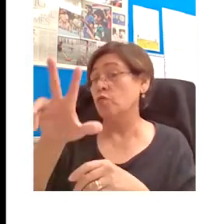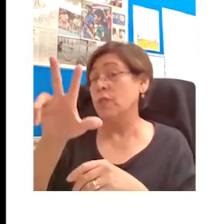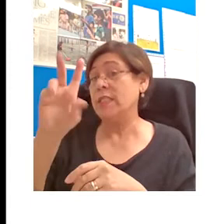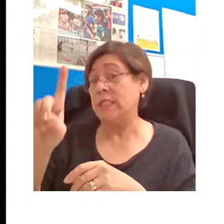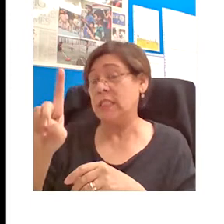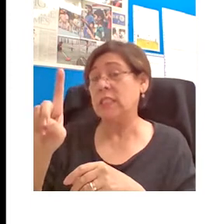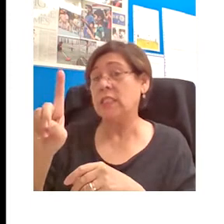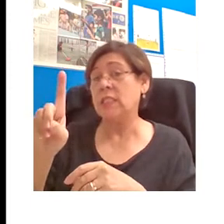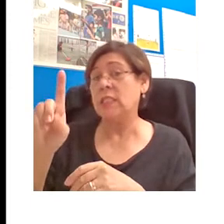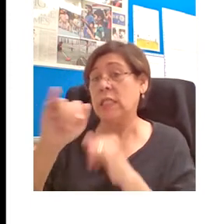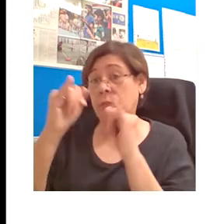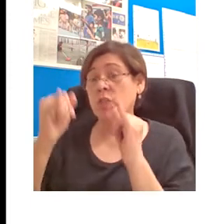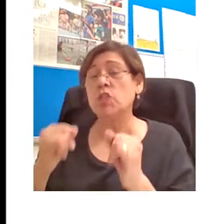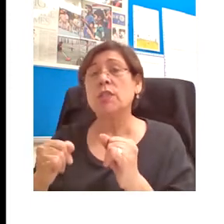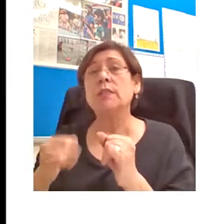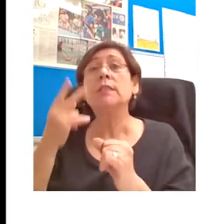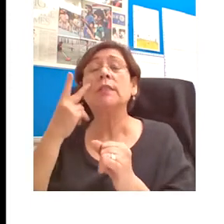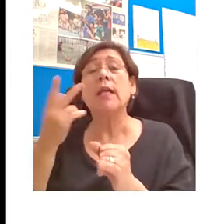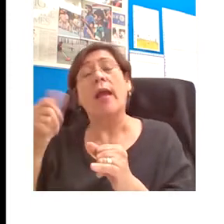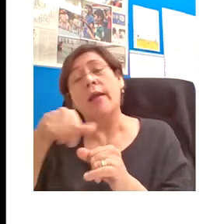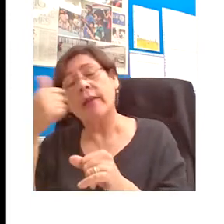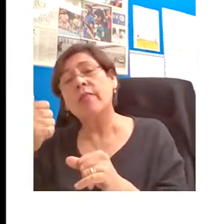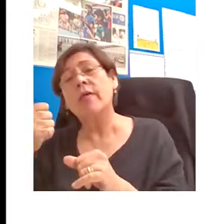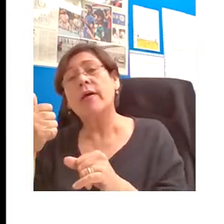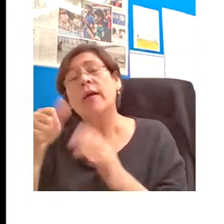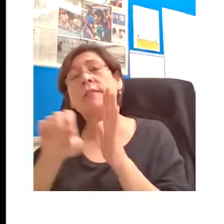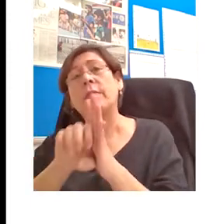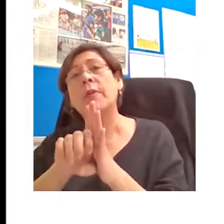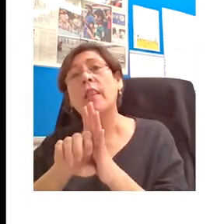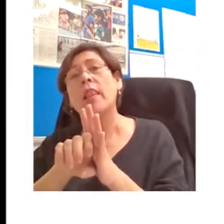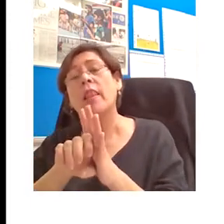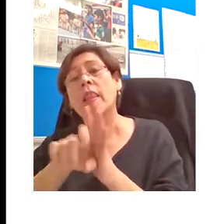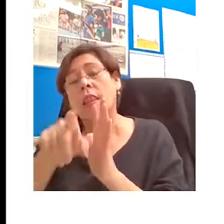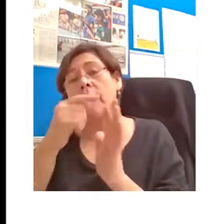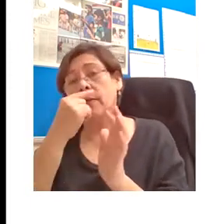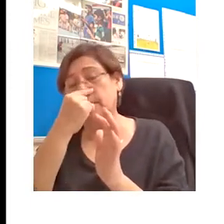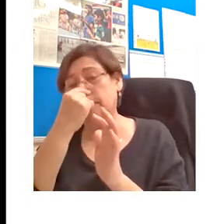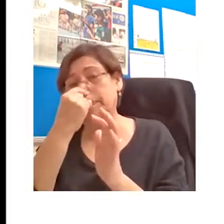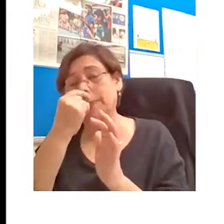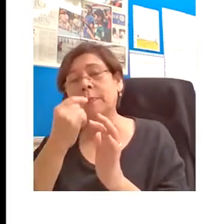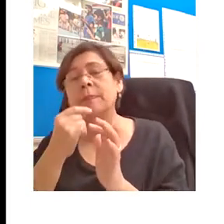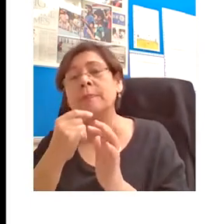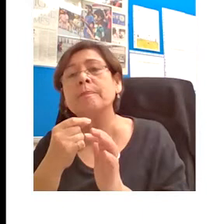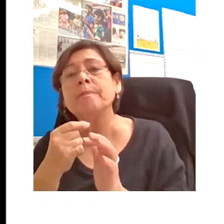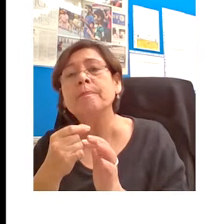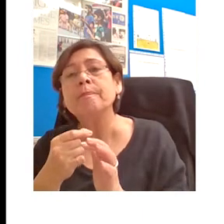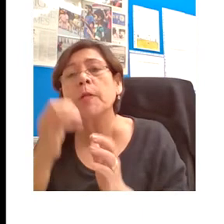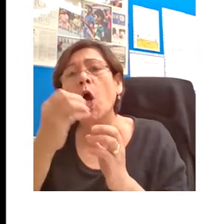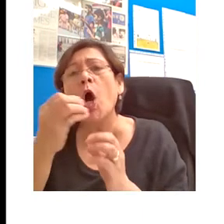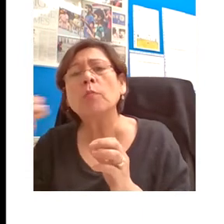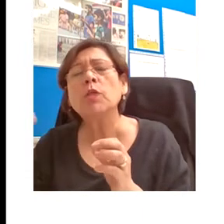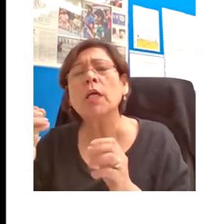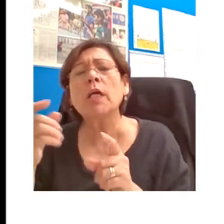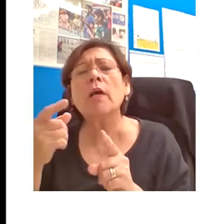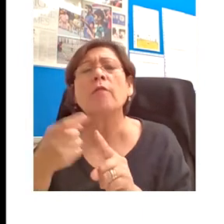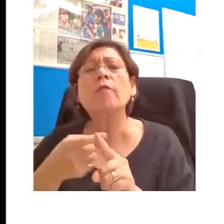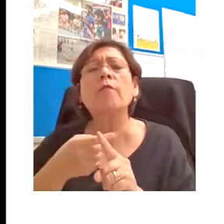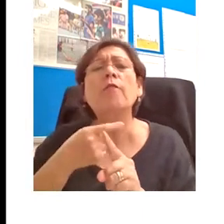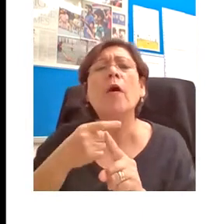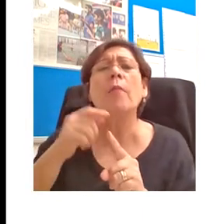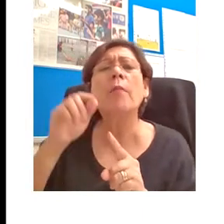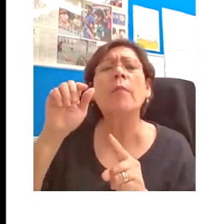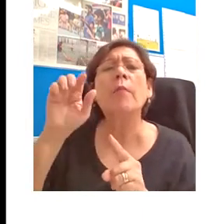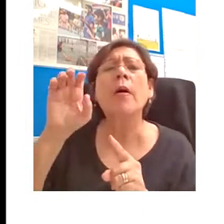on the system. And here you have another particularly striking example of an object from the Ashmolean University